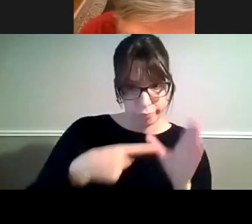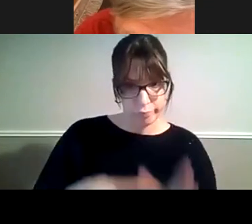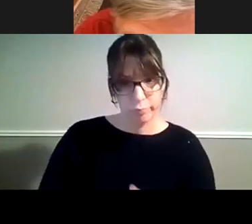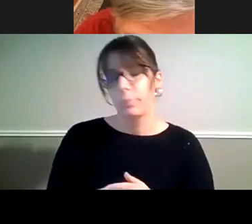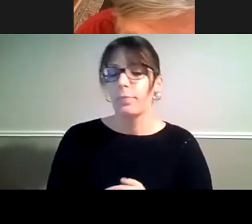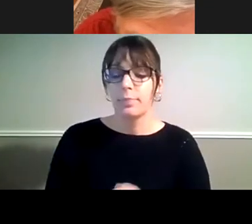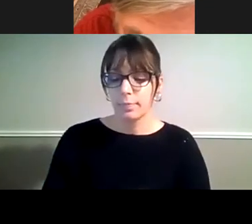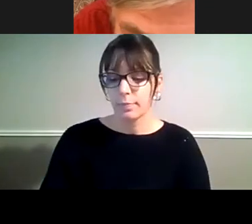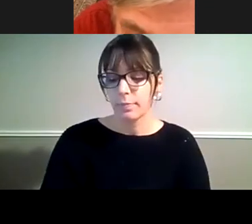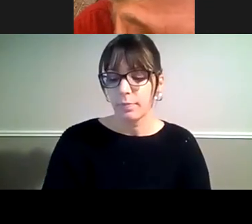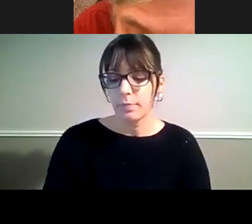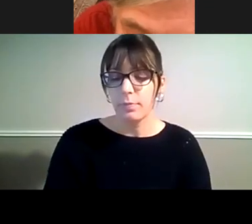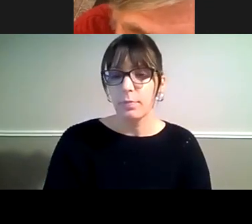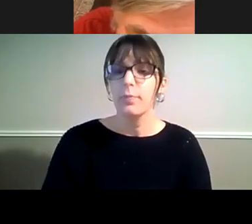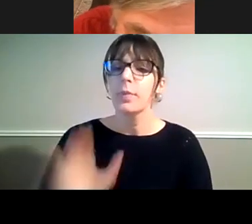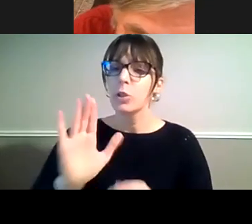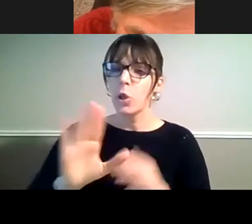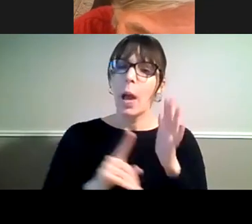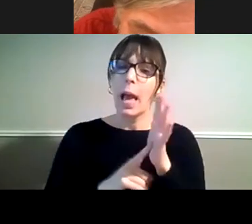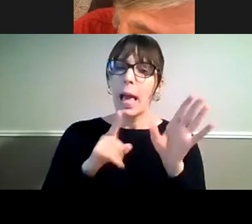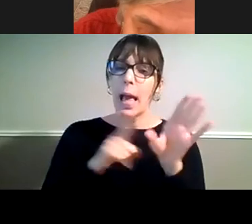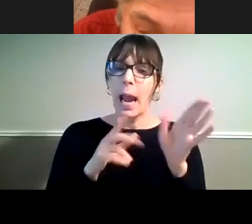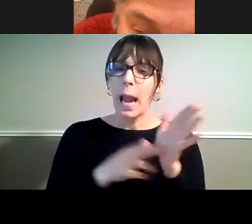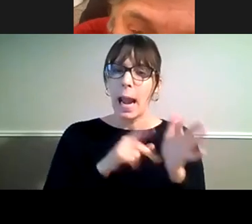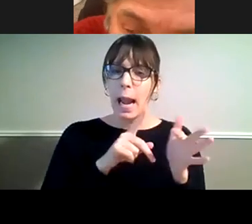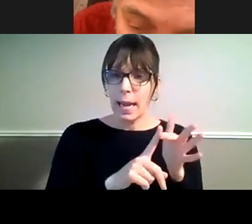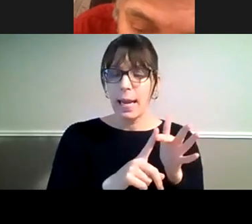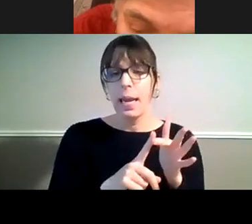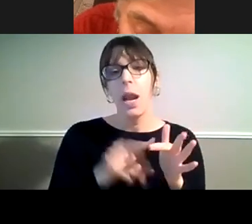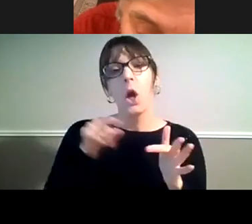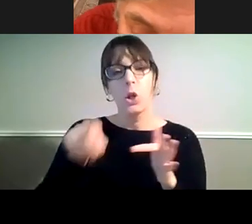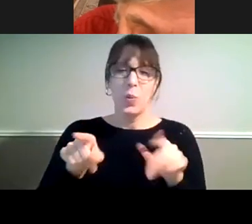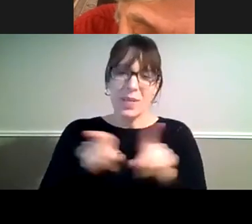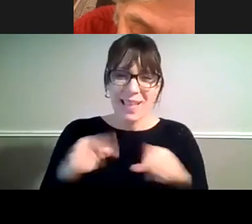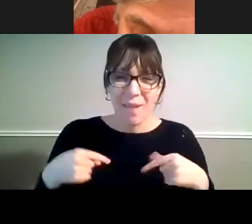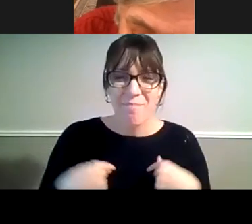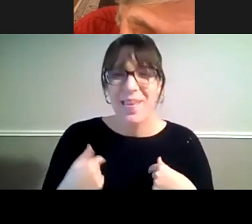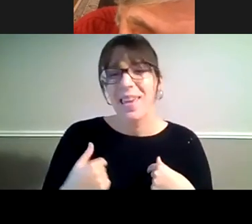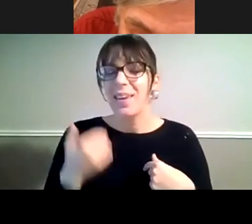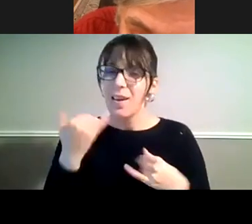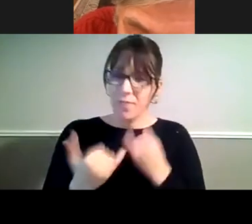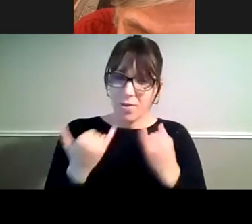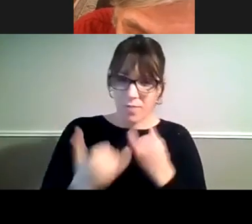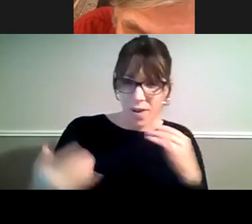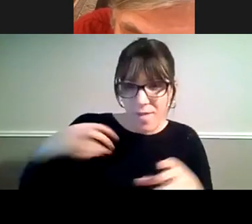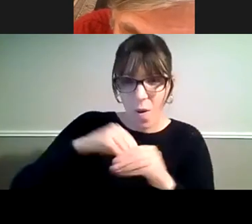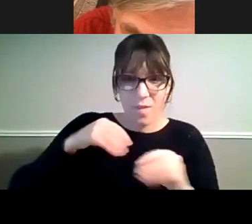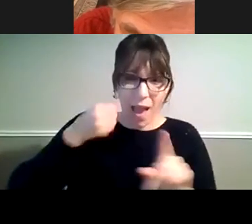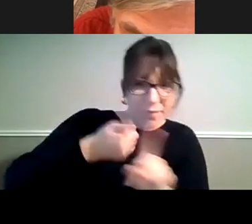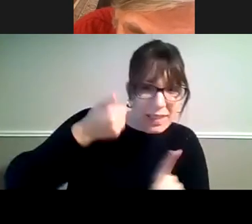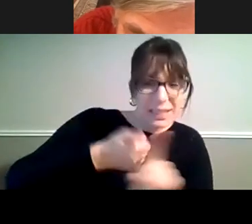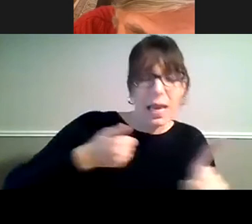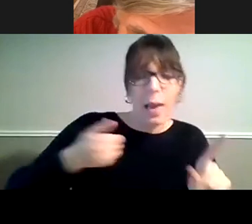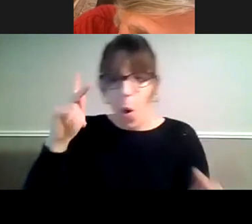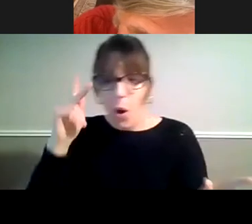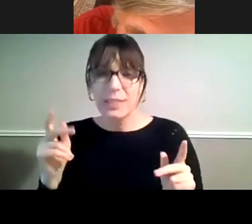finally, let me come to you. You, like me, are a bit of a politics and policy and advocacy wonk. do you